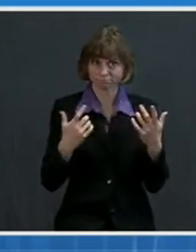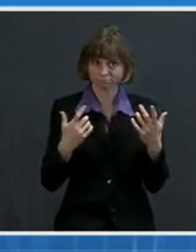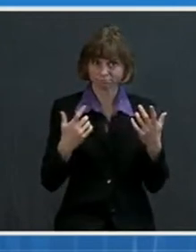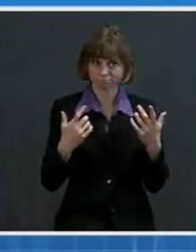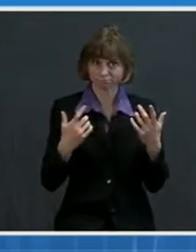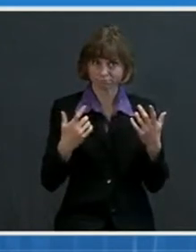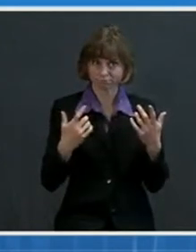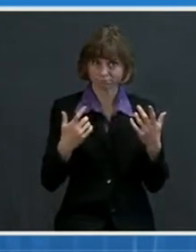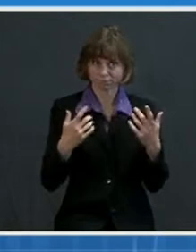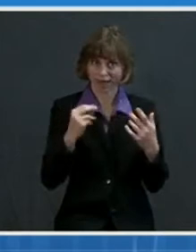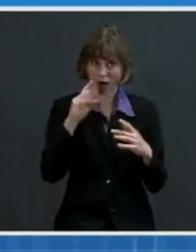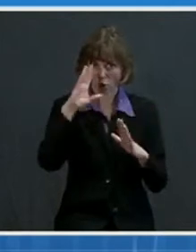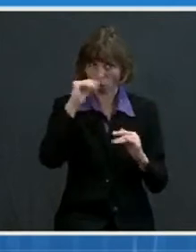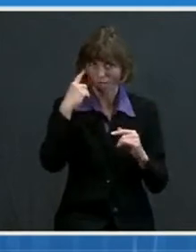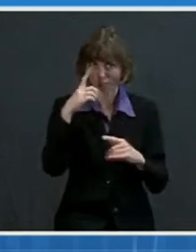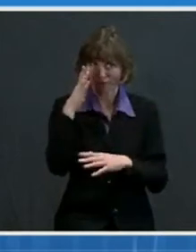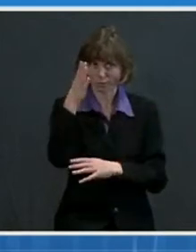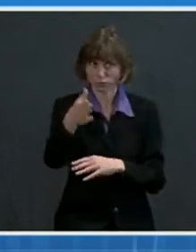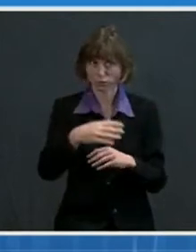take some questions.